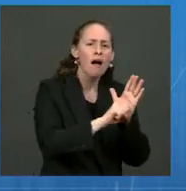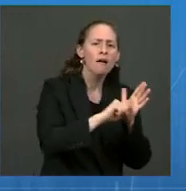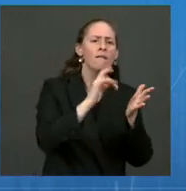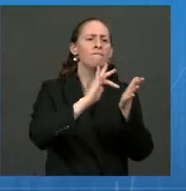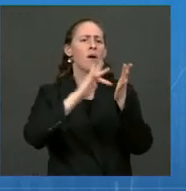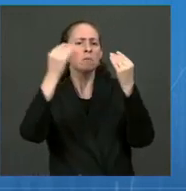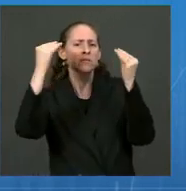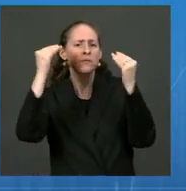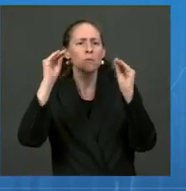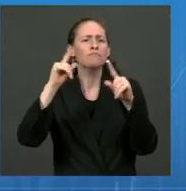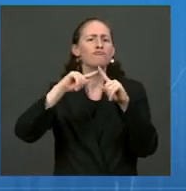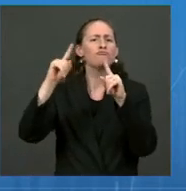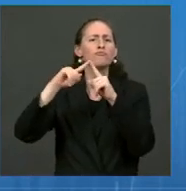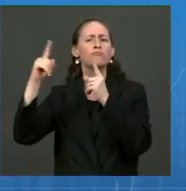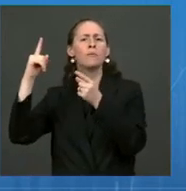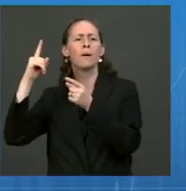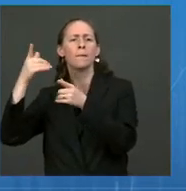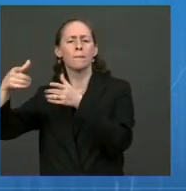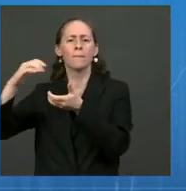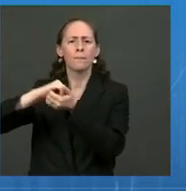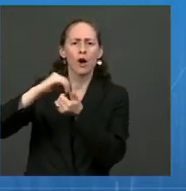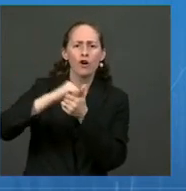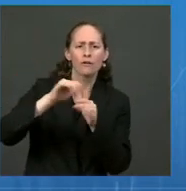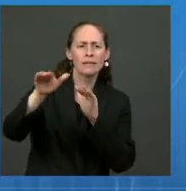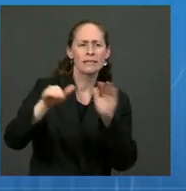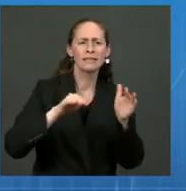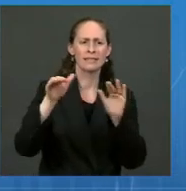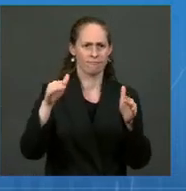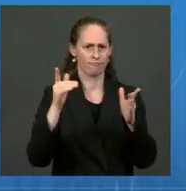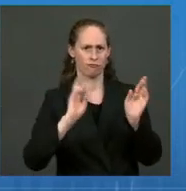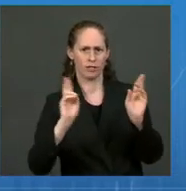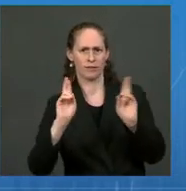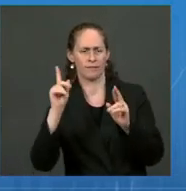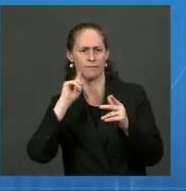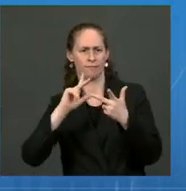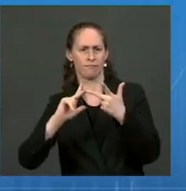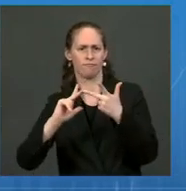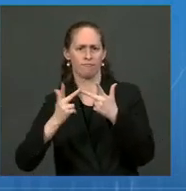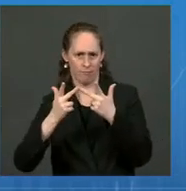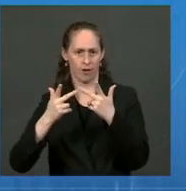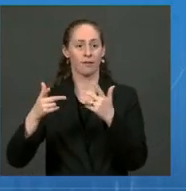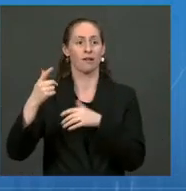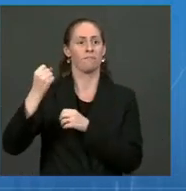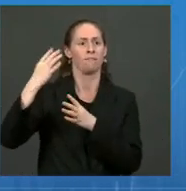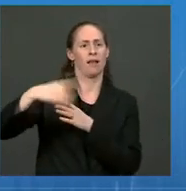efficiently, and equitably get boosters to tens of millions of eligible Americans.